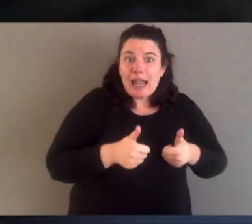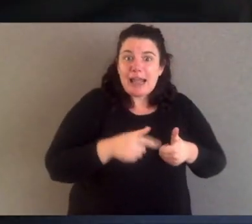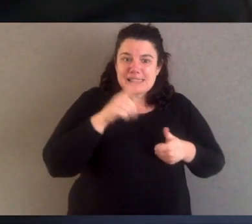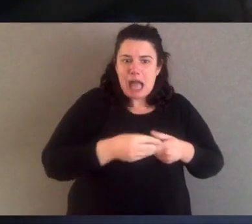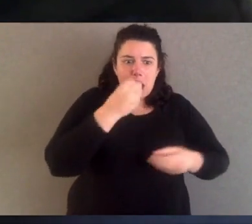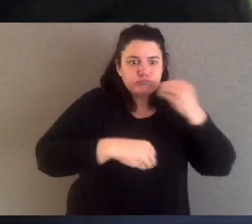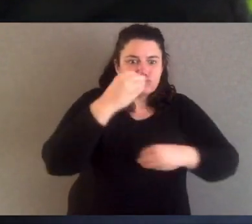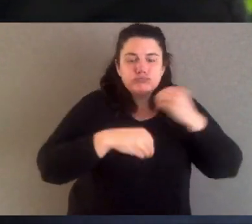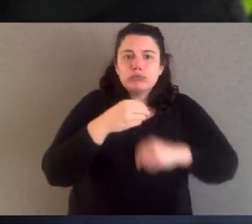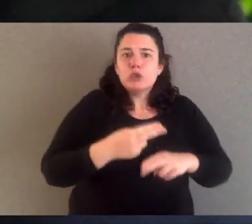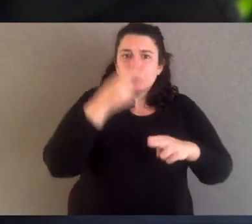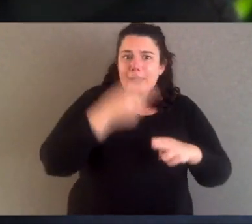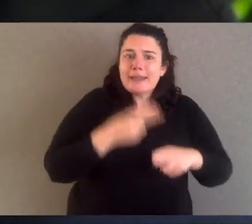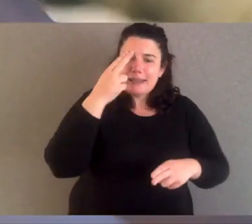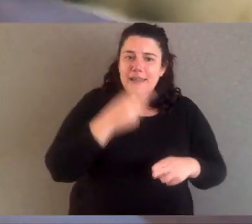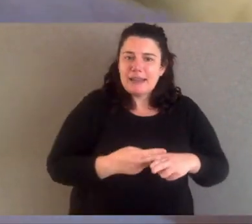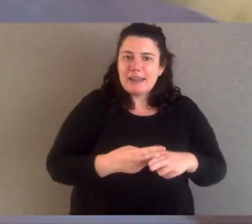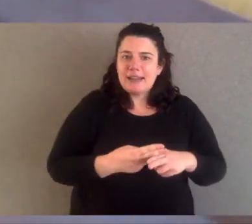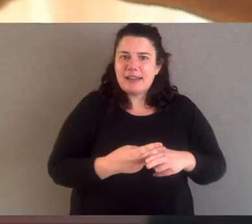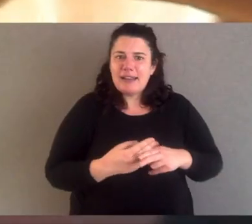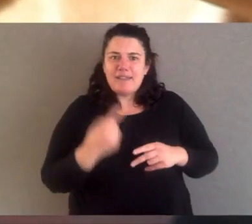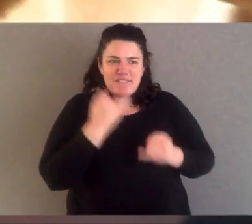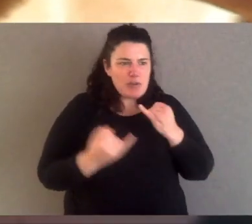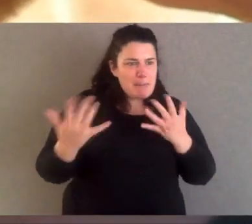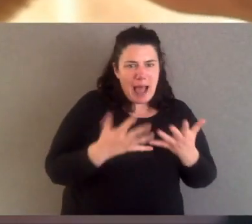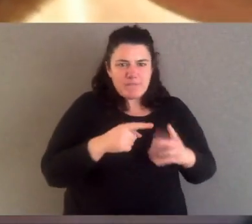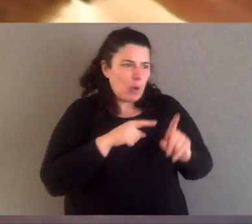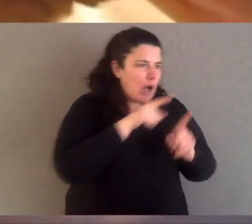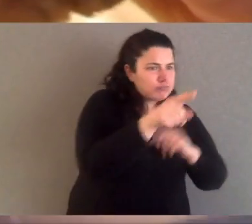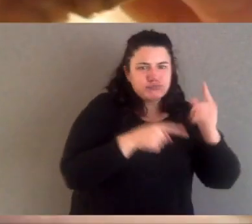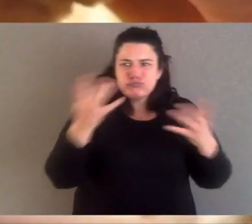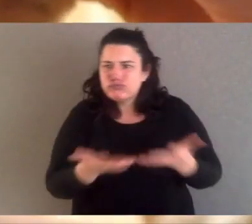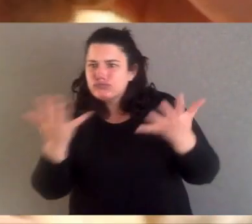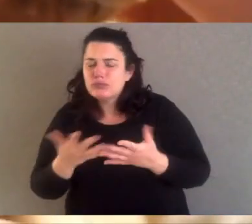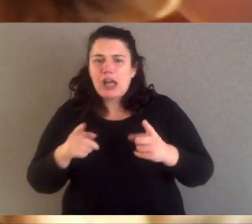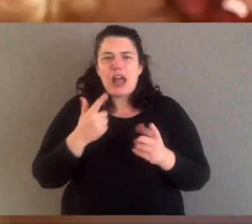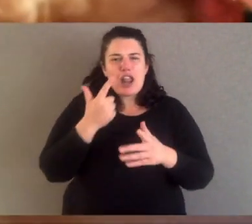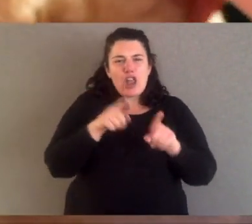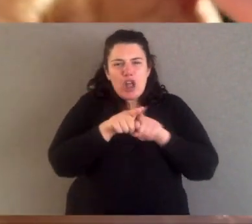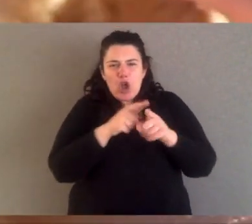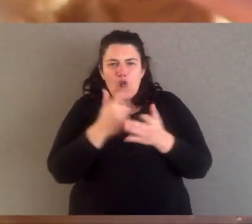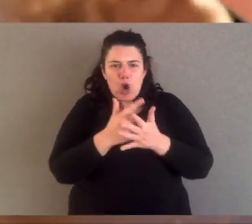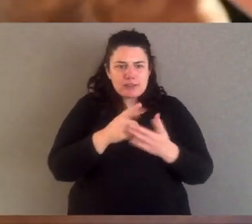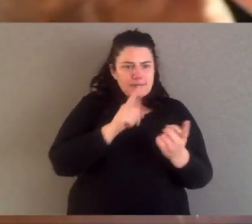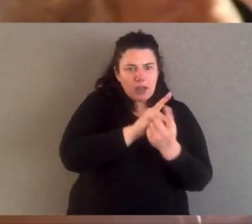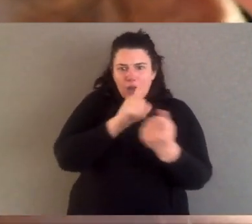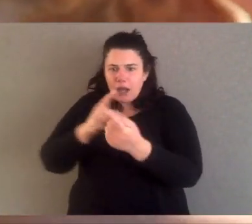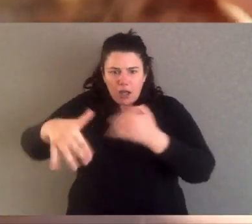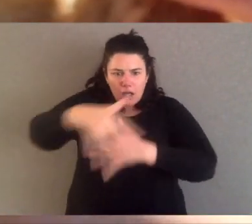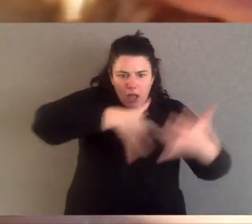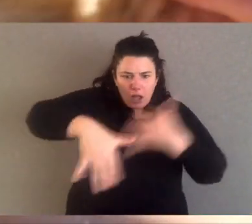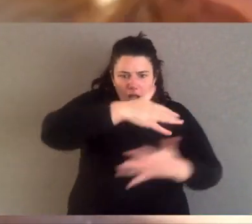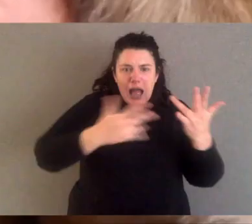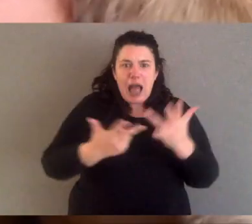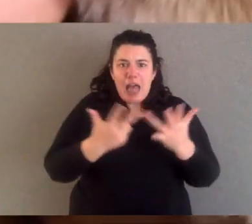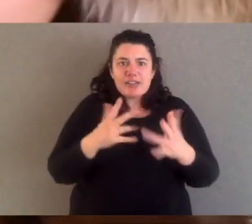agile and playful and they learn a lot of those social interactions and skills for when they are going to become a part of the pack. Now